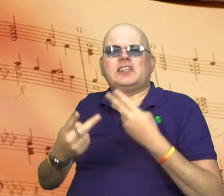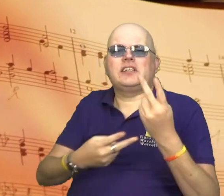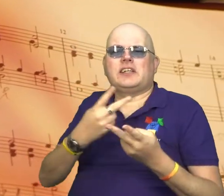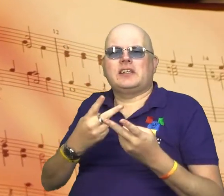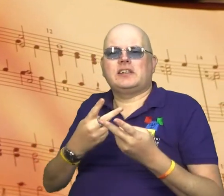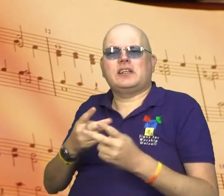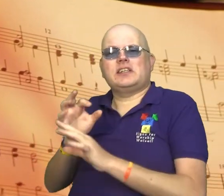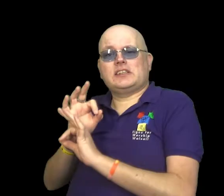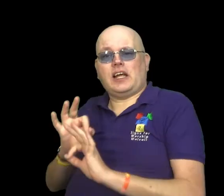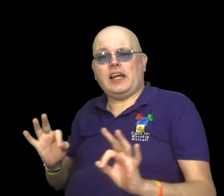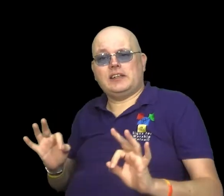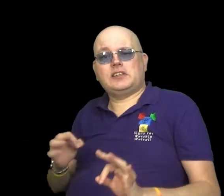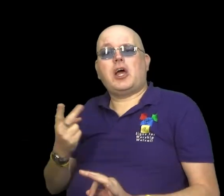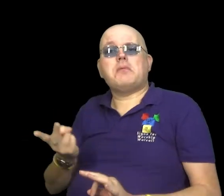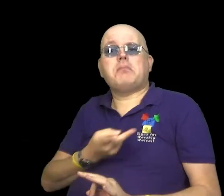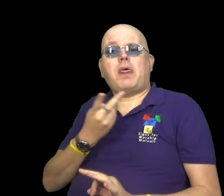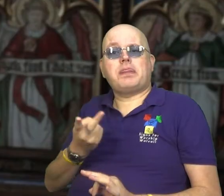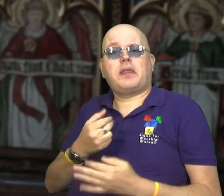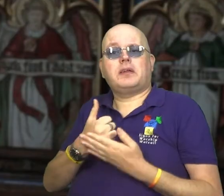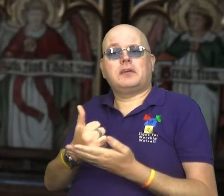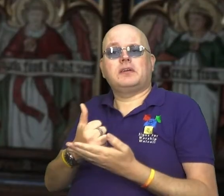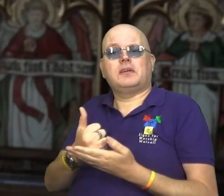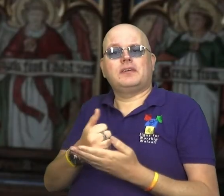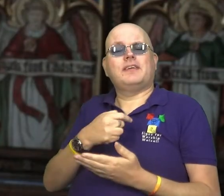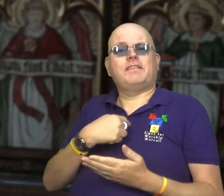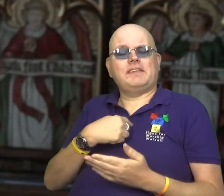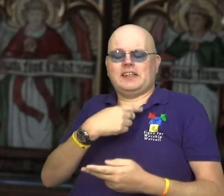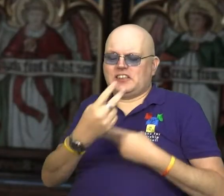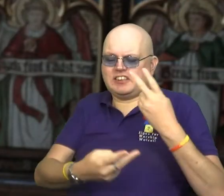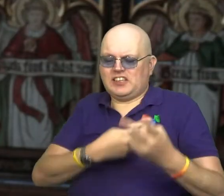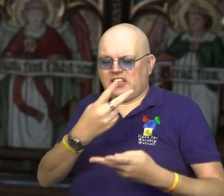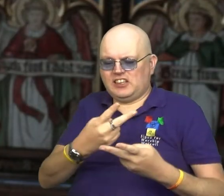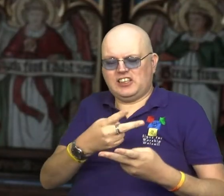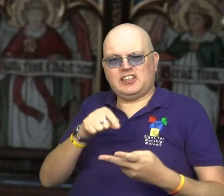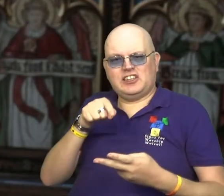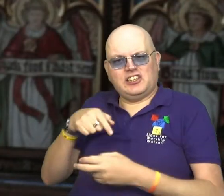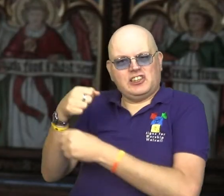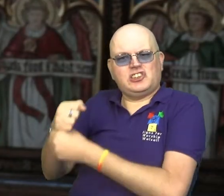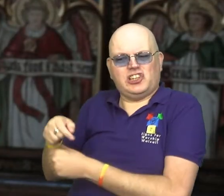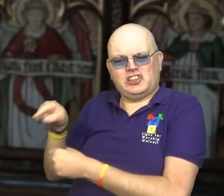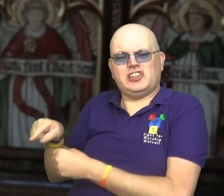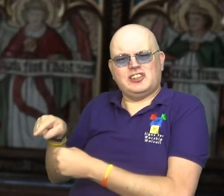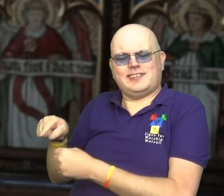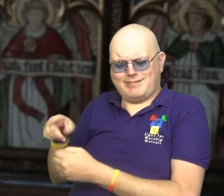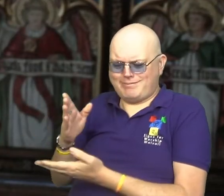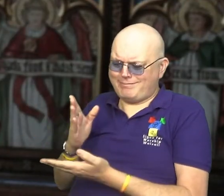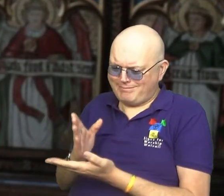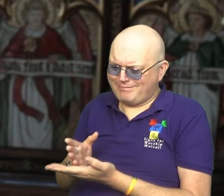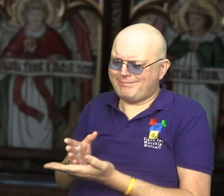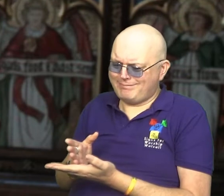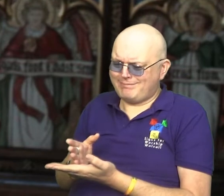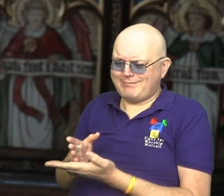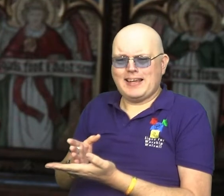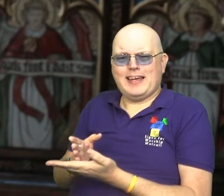singing and silence. I think singing in the church is really